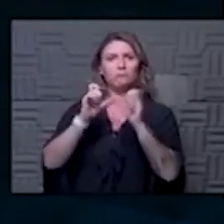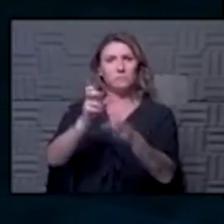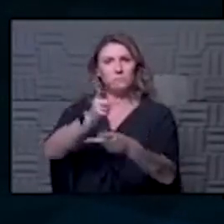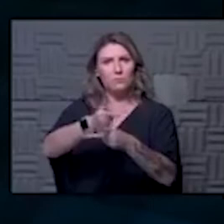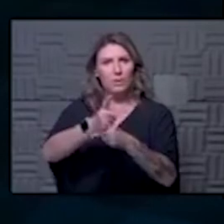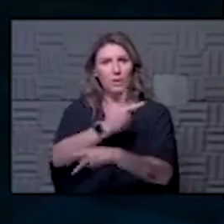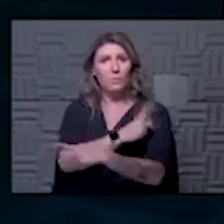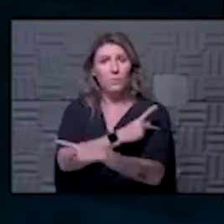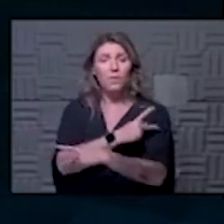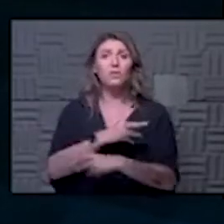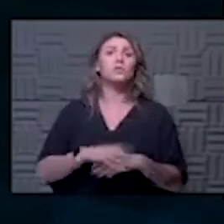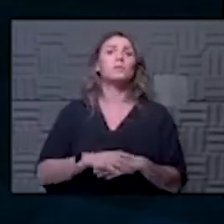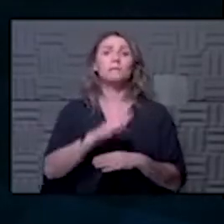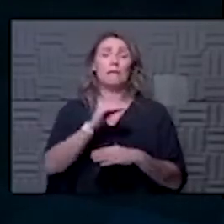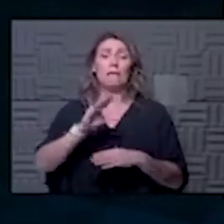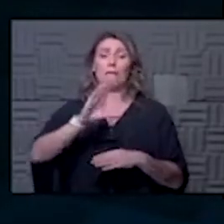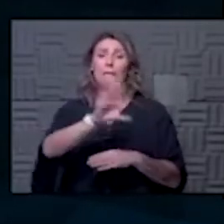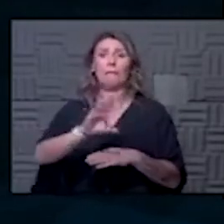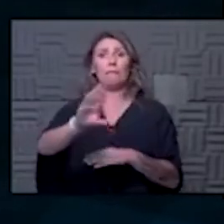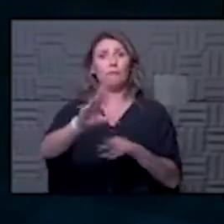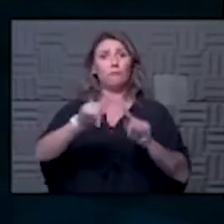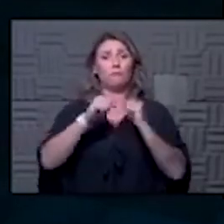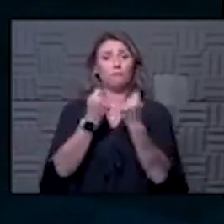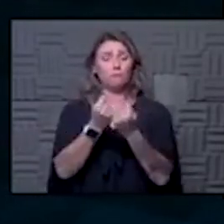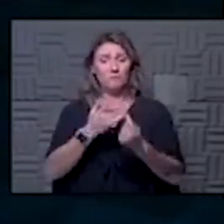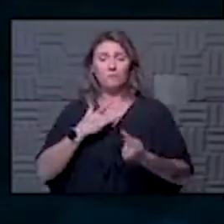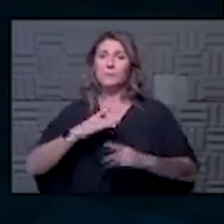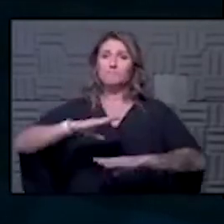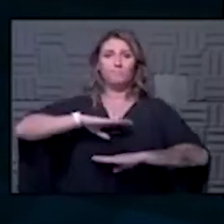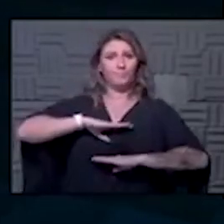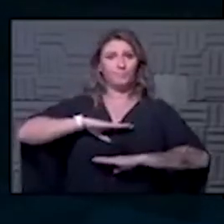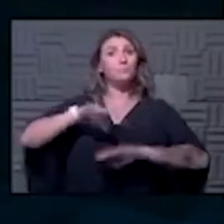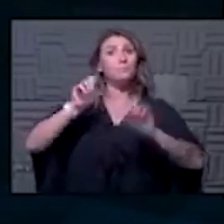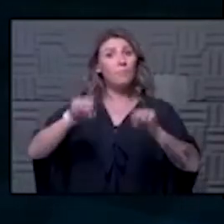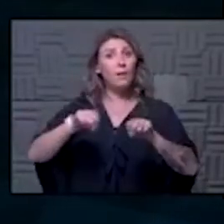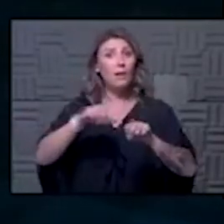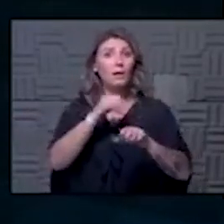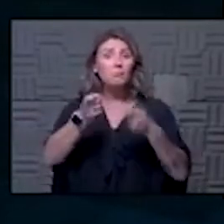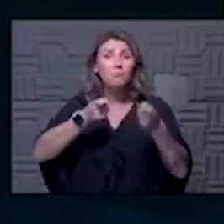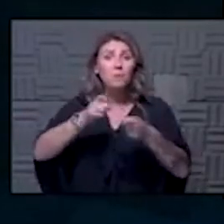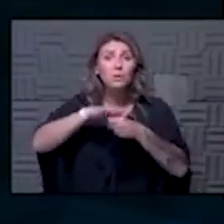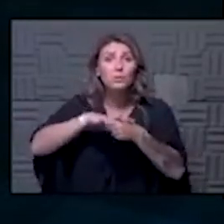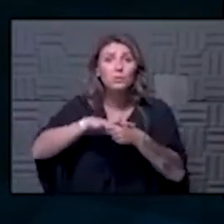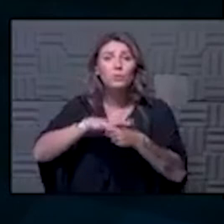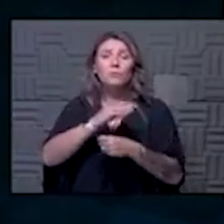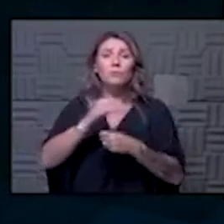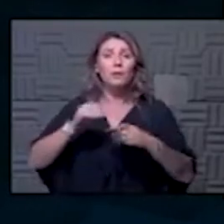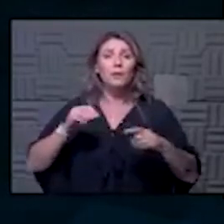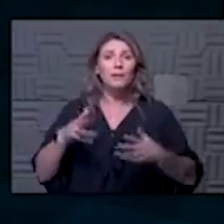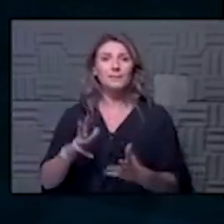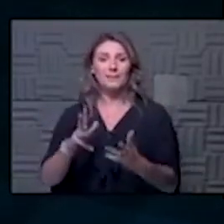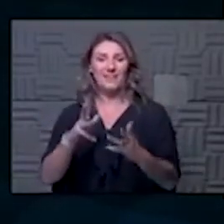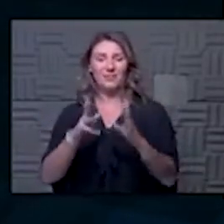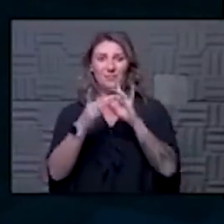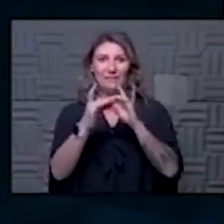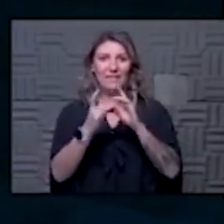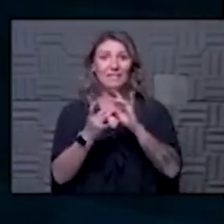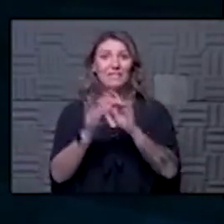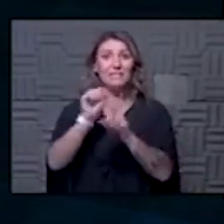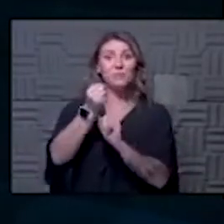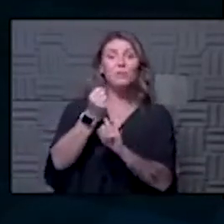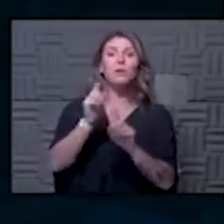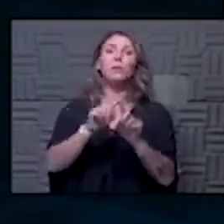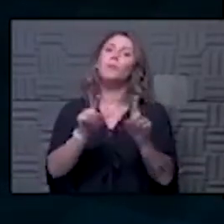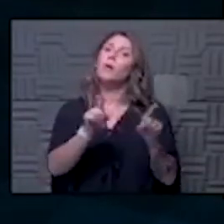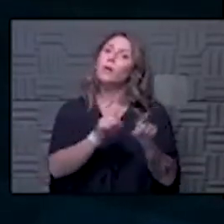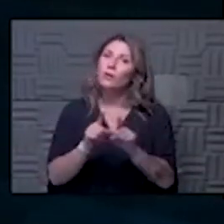they and their teams feel they're in a good place to do so and managing the stress and the anxiety of the situation but we also